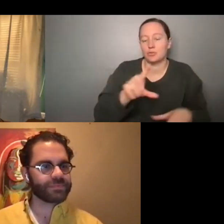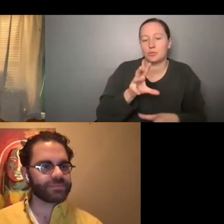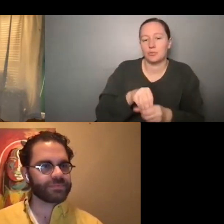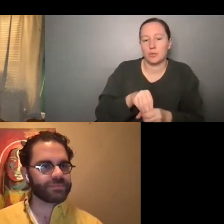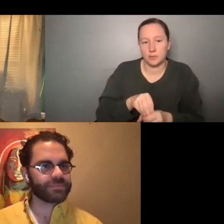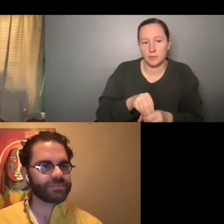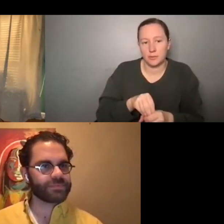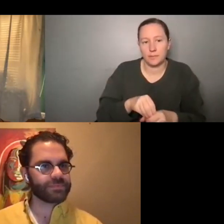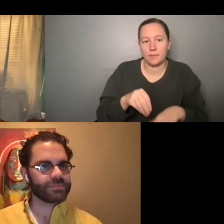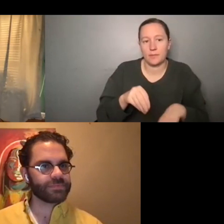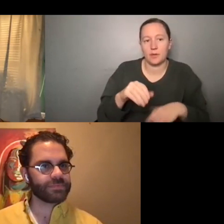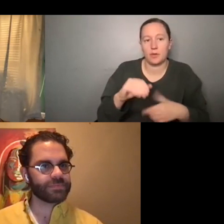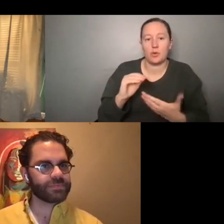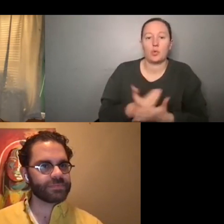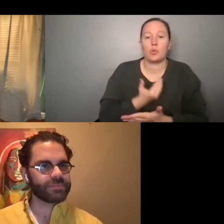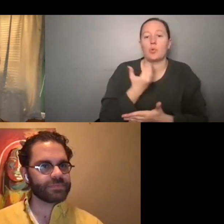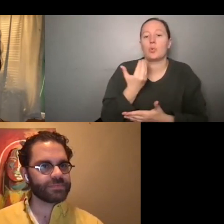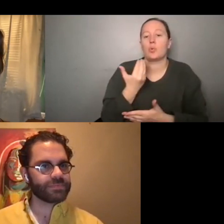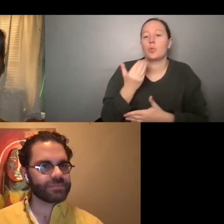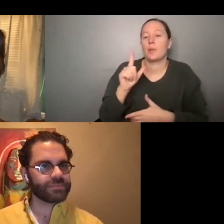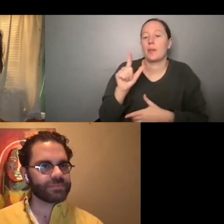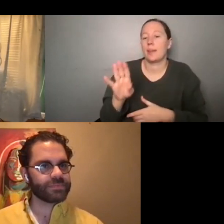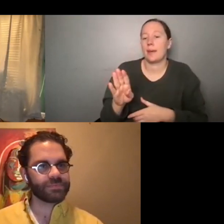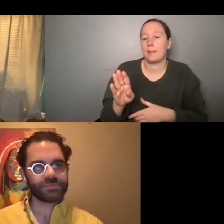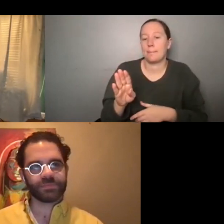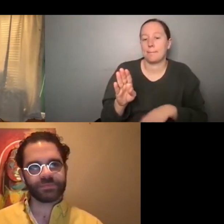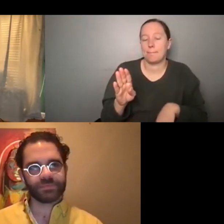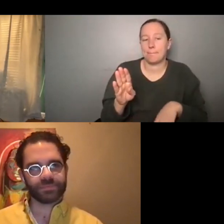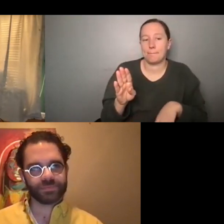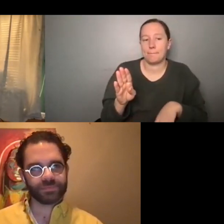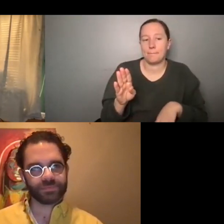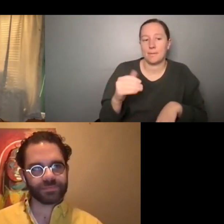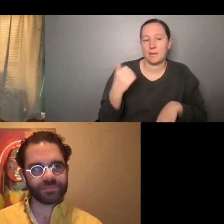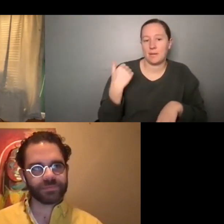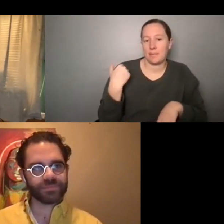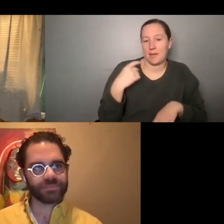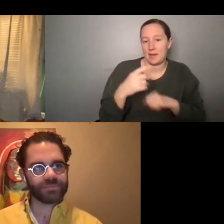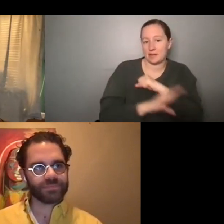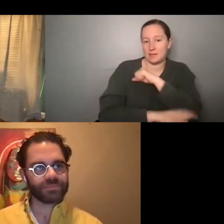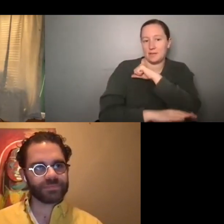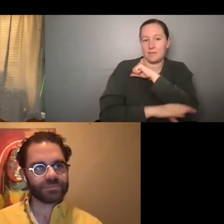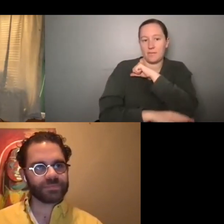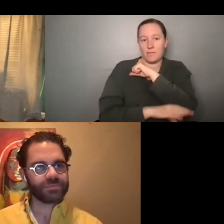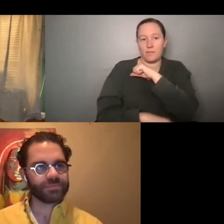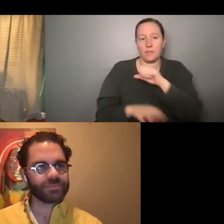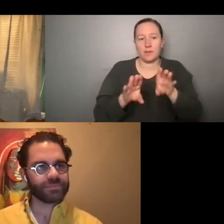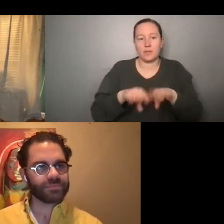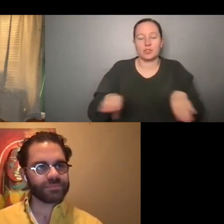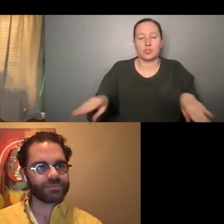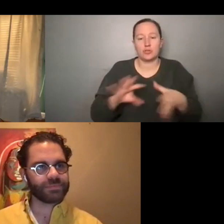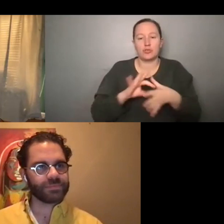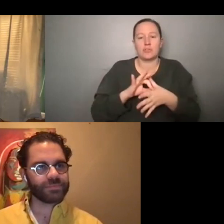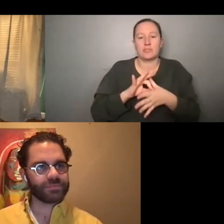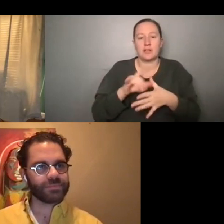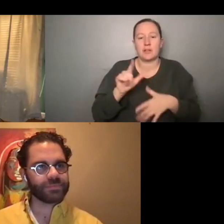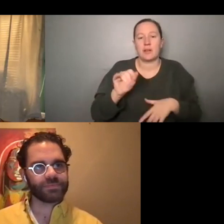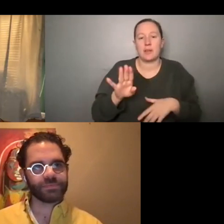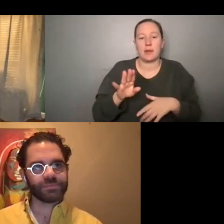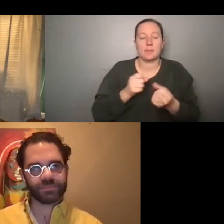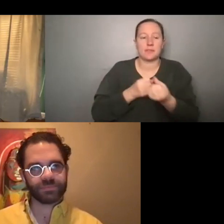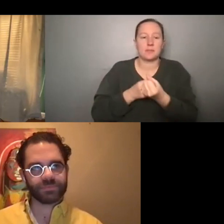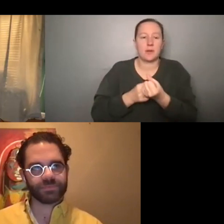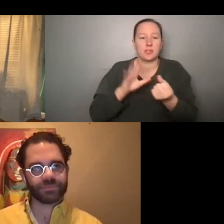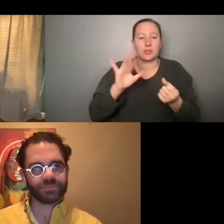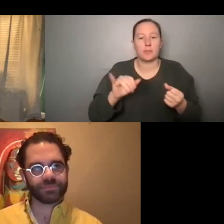our, um, brand new lab in, uh, this past fall, which was the children's content lab sponsored by